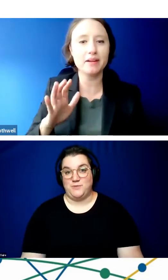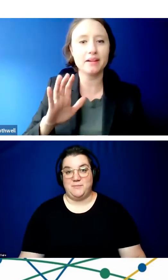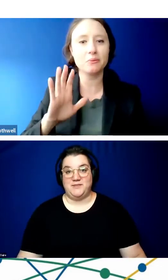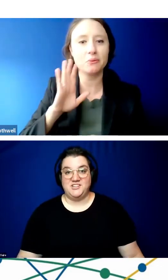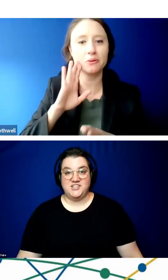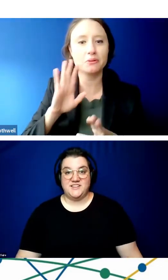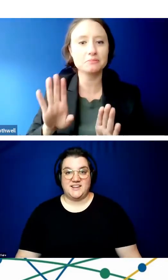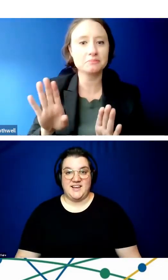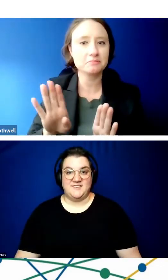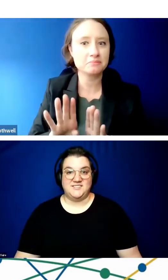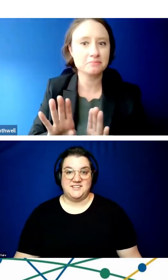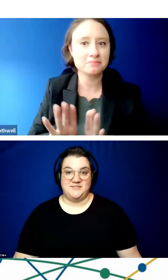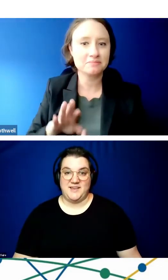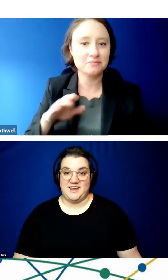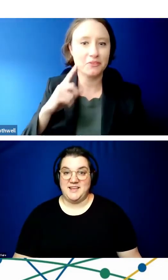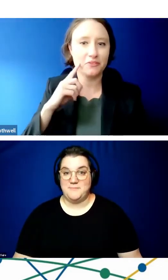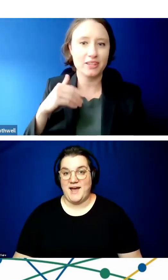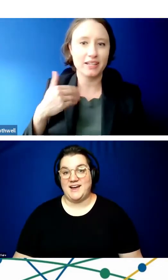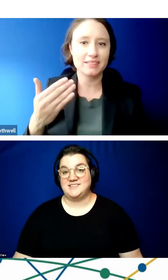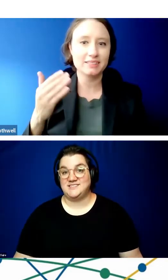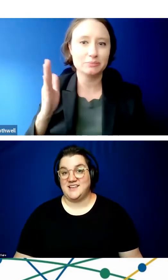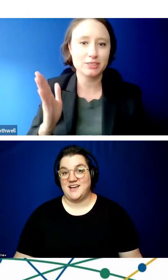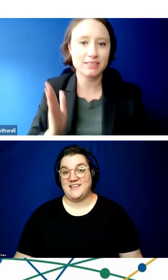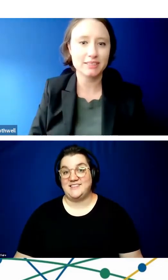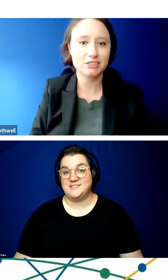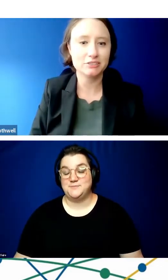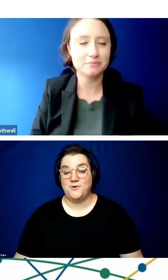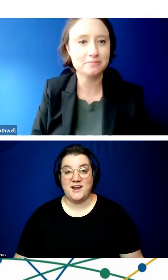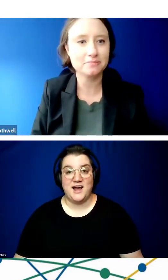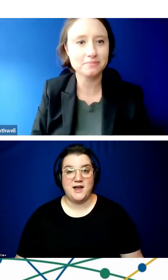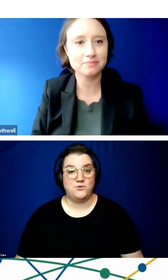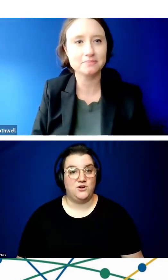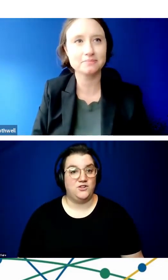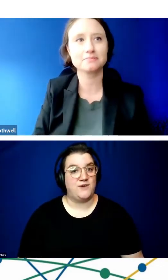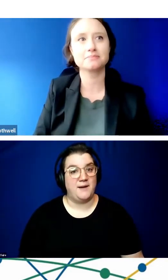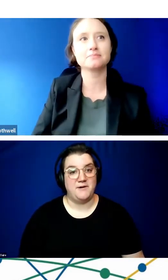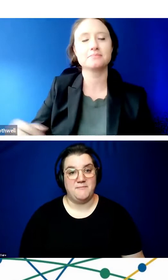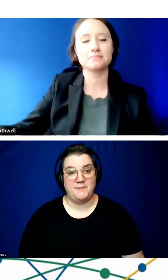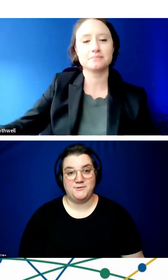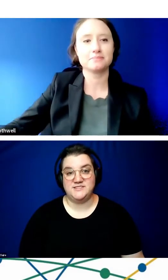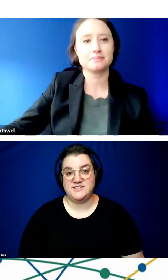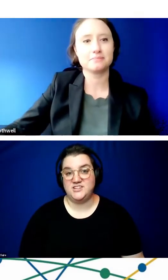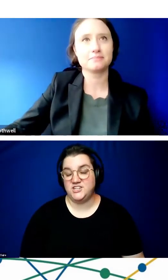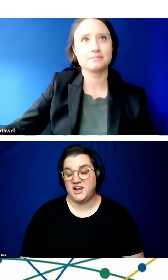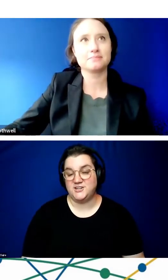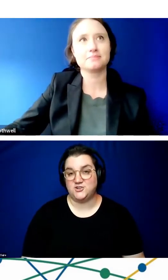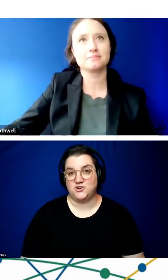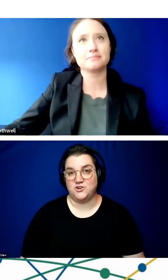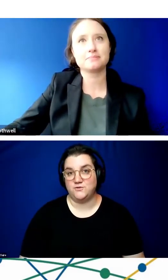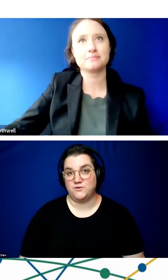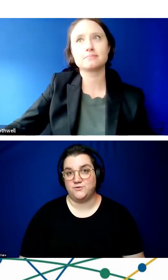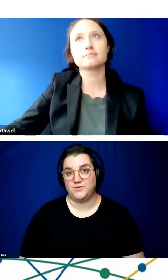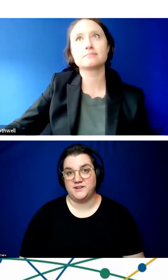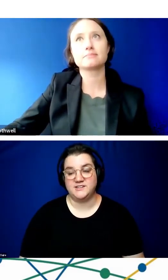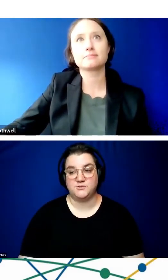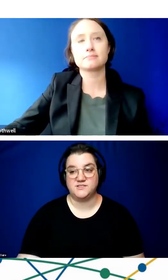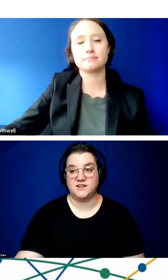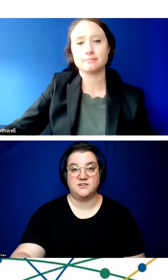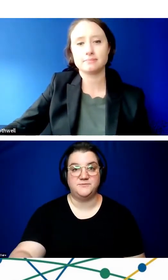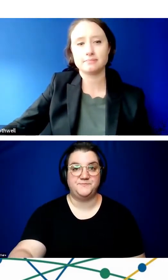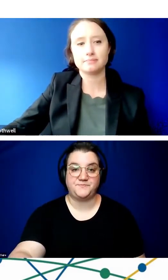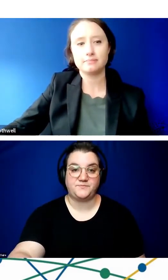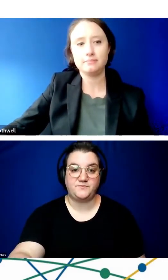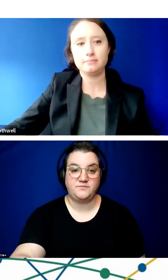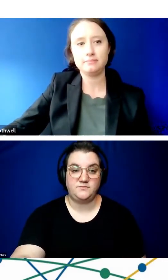a large population that can have significant impacts. At this point, I will wrap up my presentation and turn it over for the next